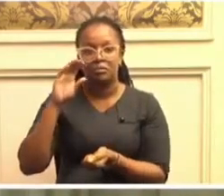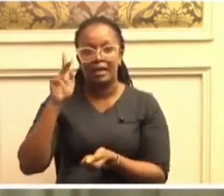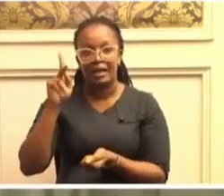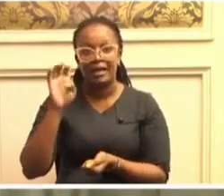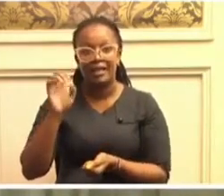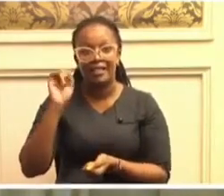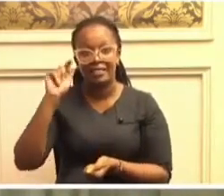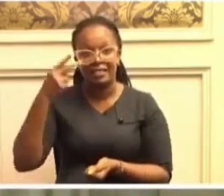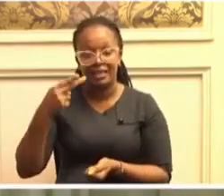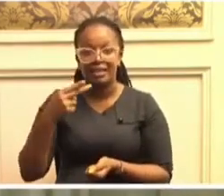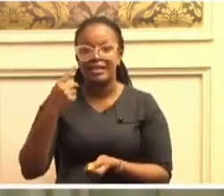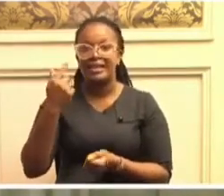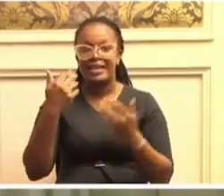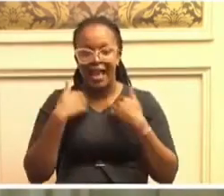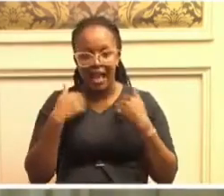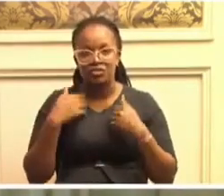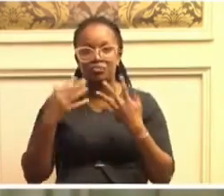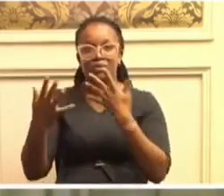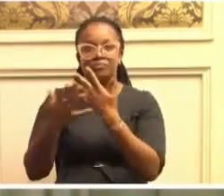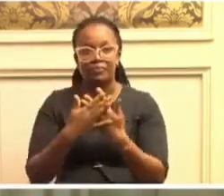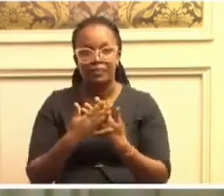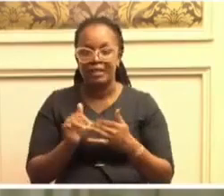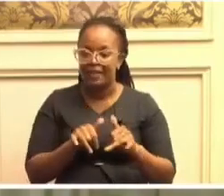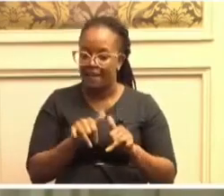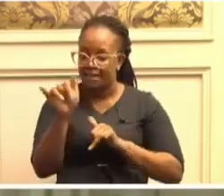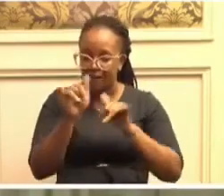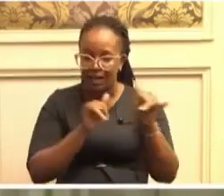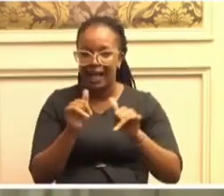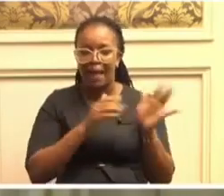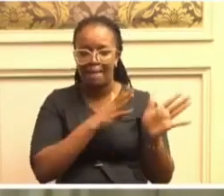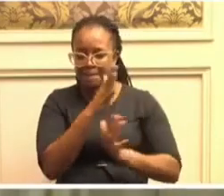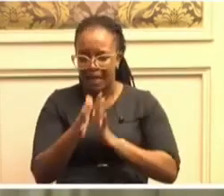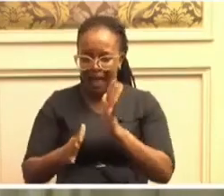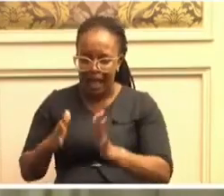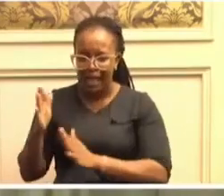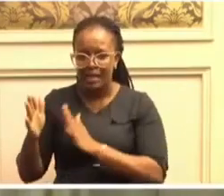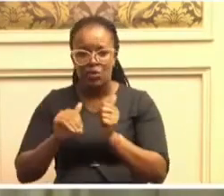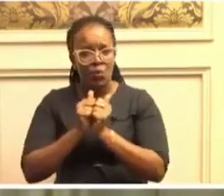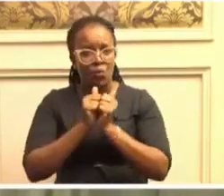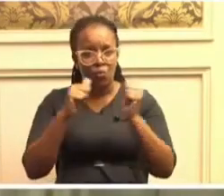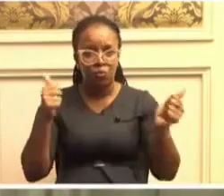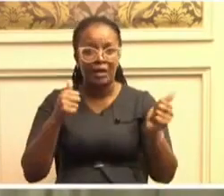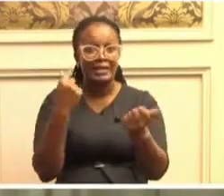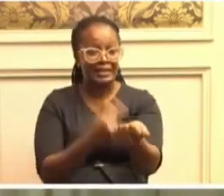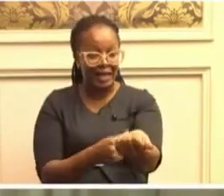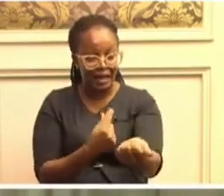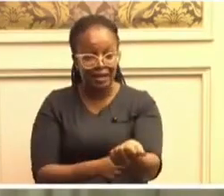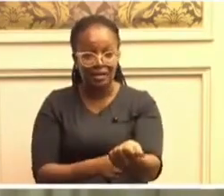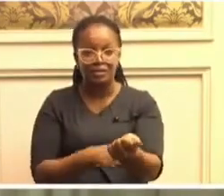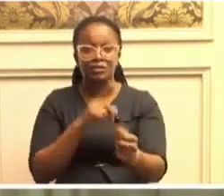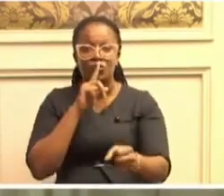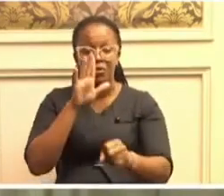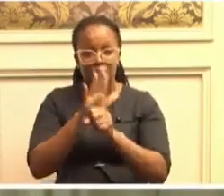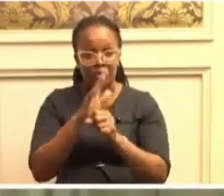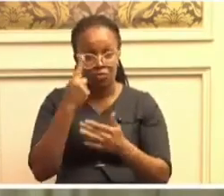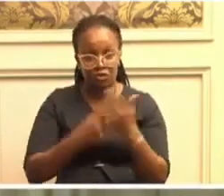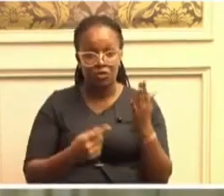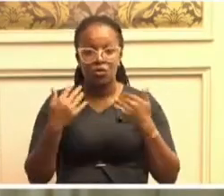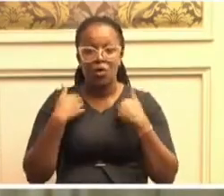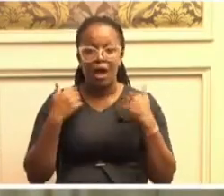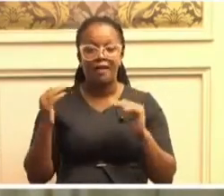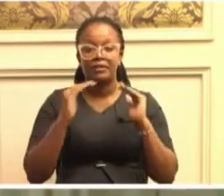Flight Lieutenant Jerry Rawlings had to take drastic measures in Ghana to guarantee democratic